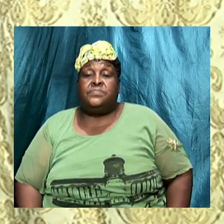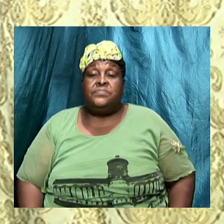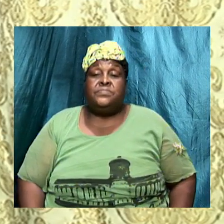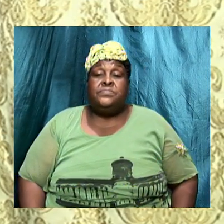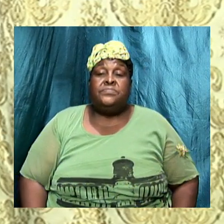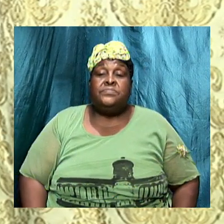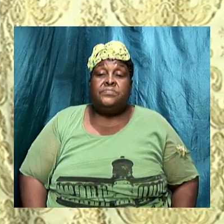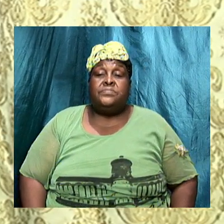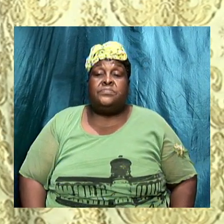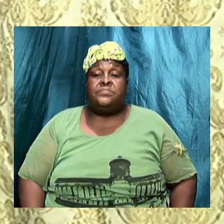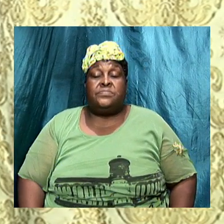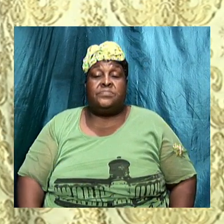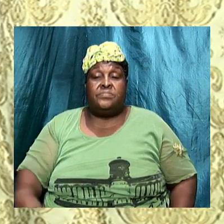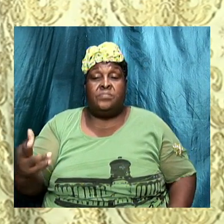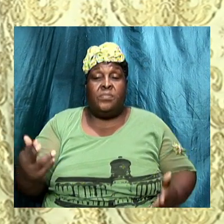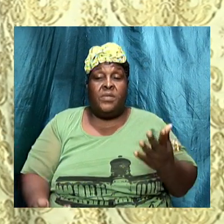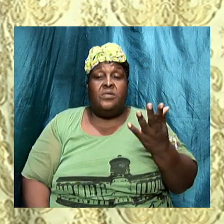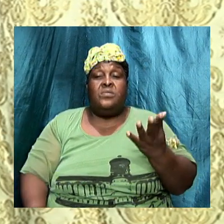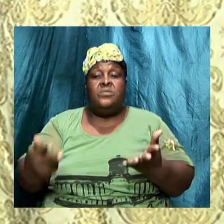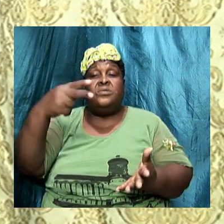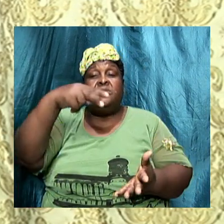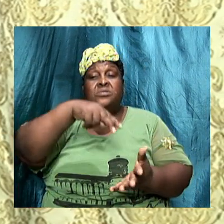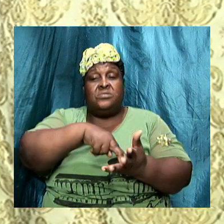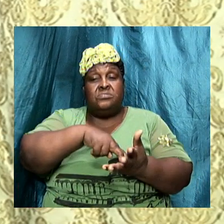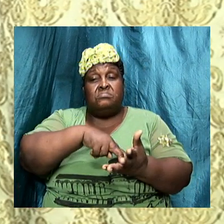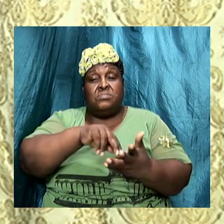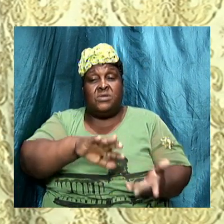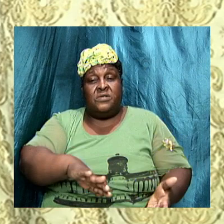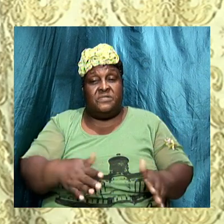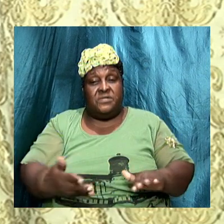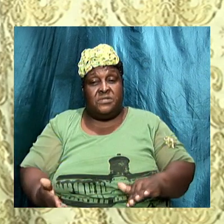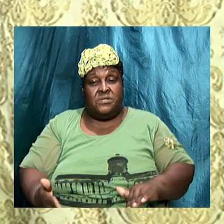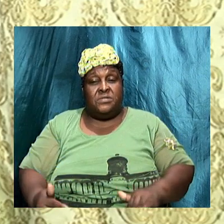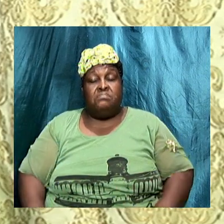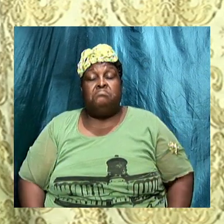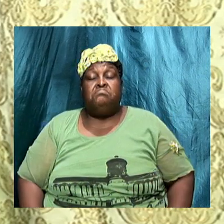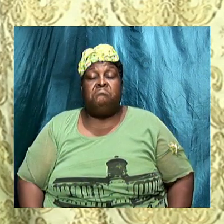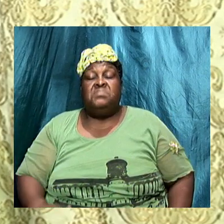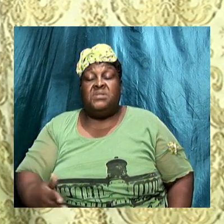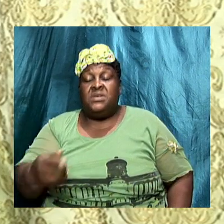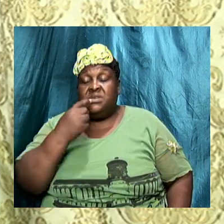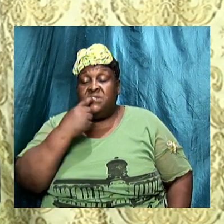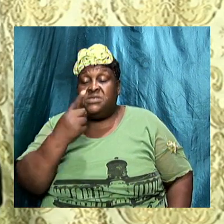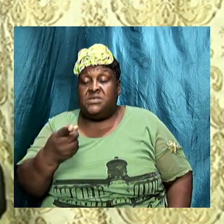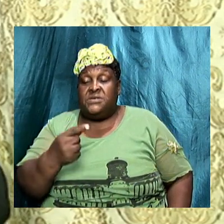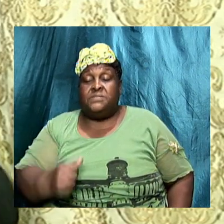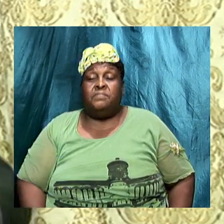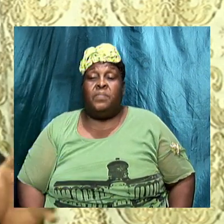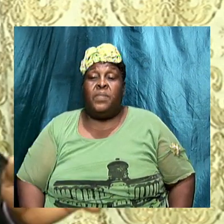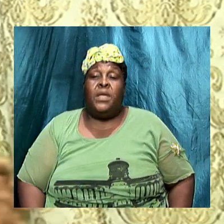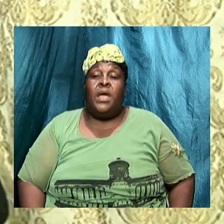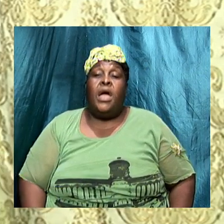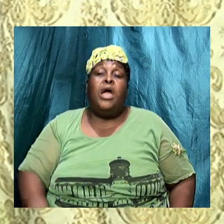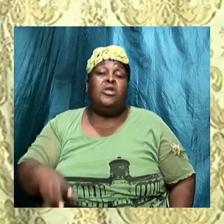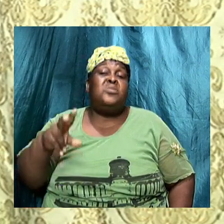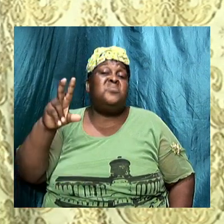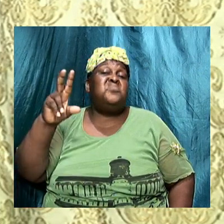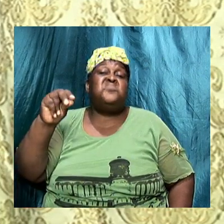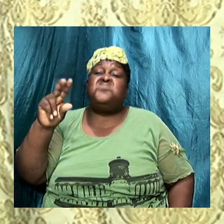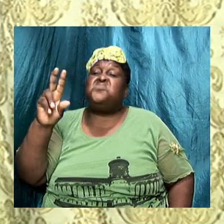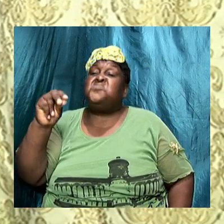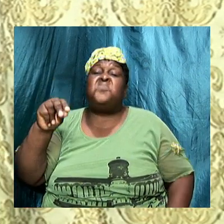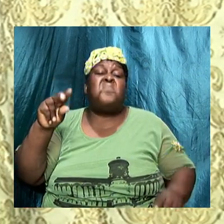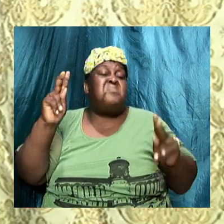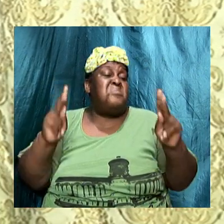the resurrection of the dead they said that look here no person can